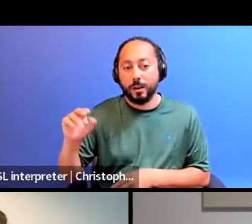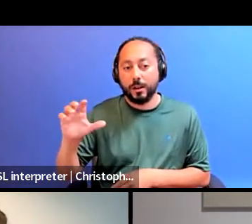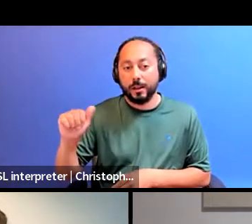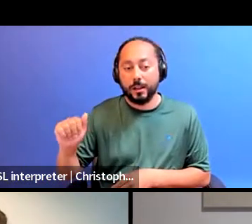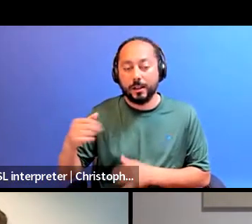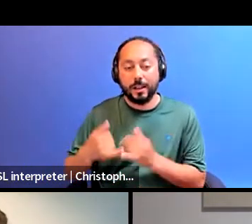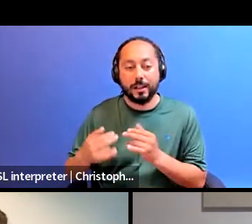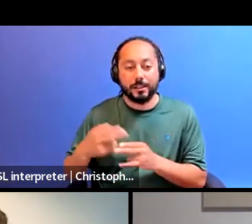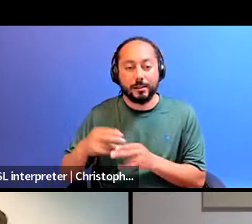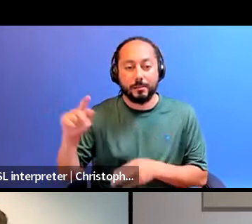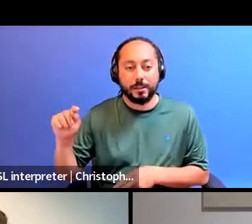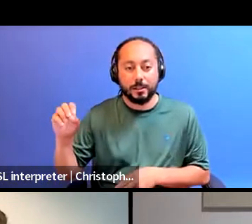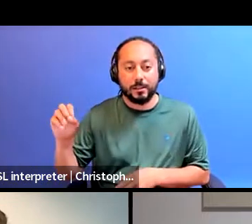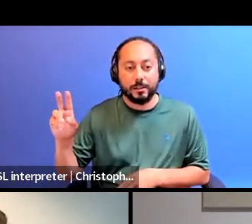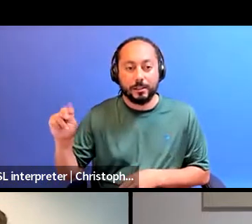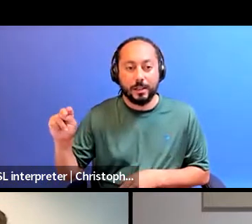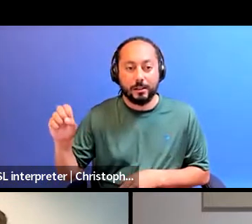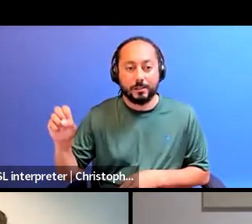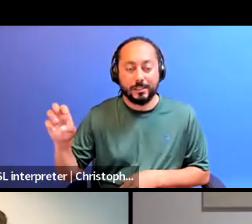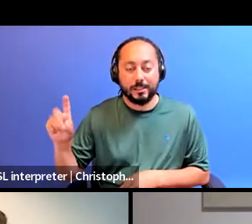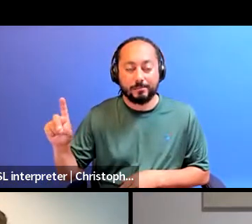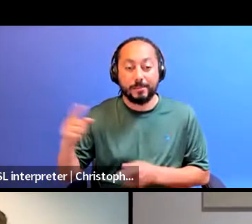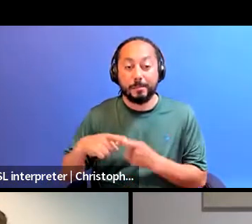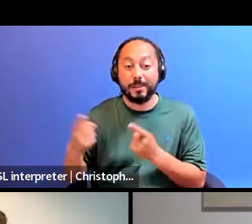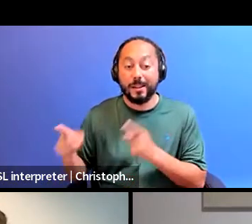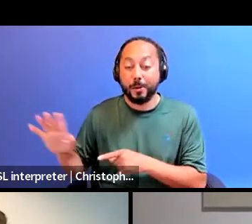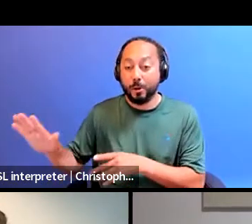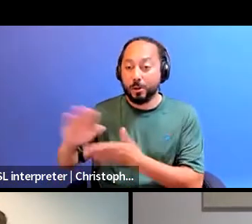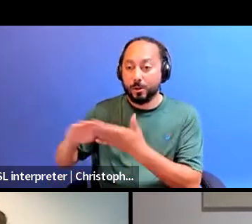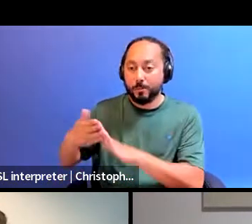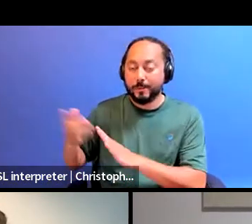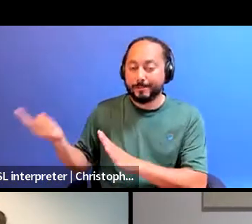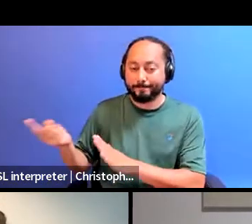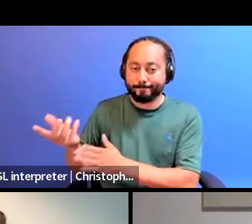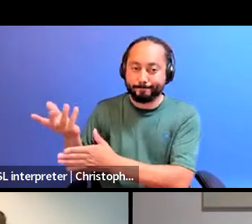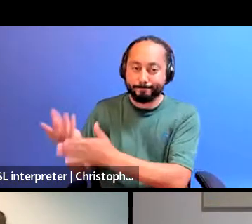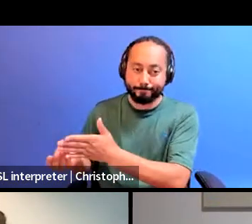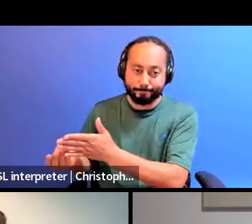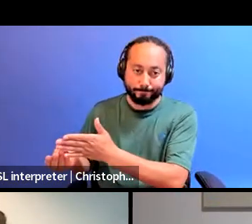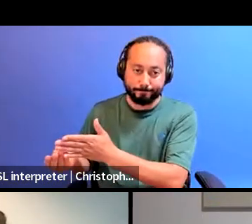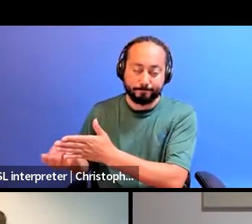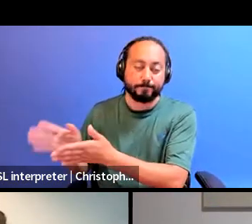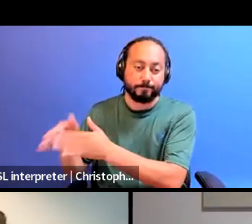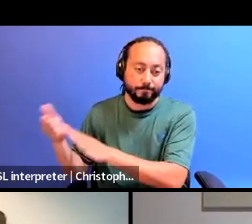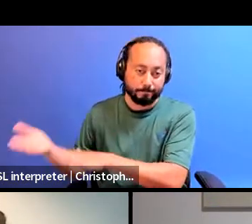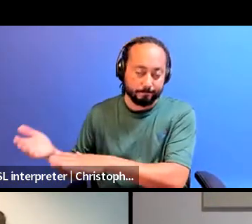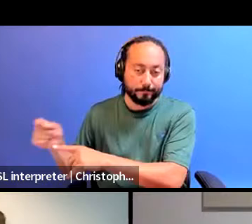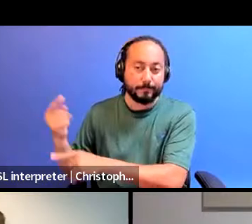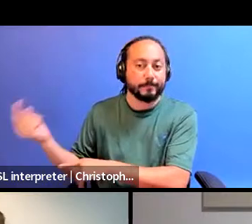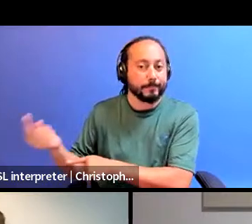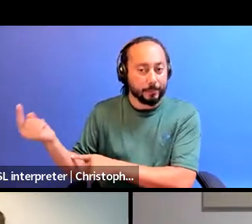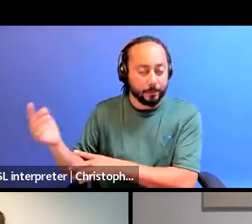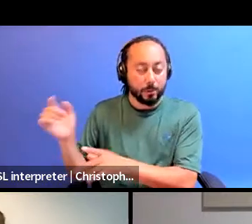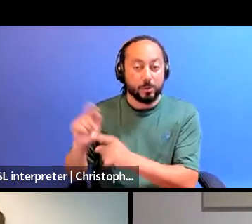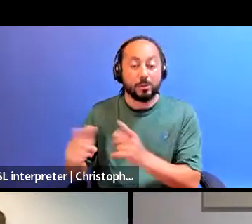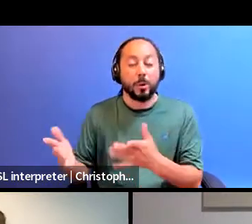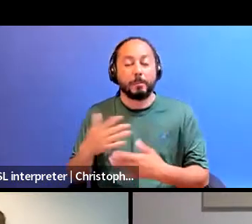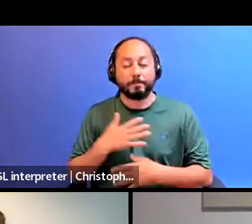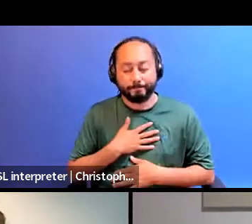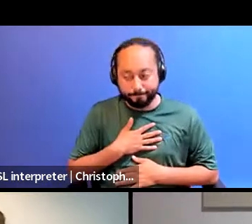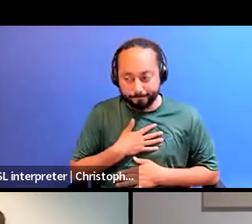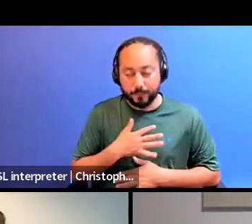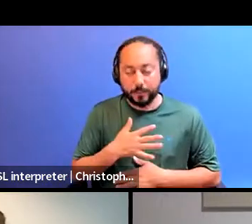debt in her community, she was unable to be here today. We send our love and care out to Monica at this time.